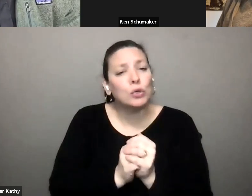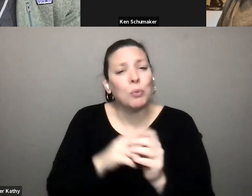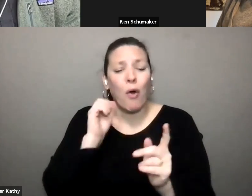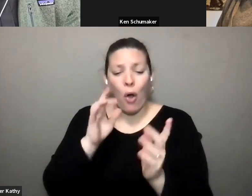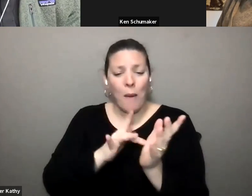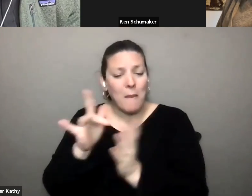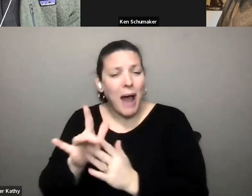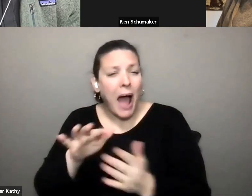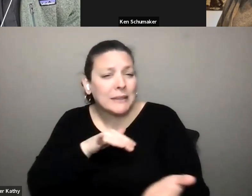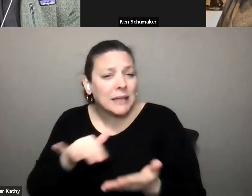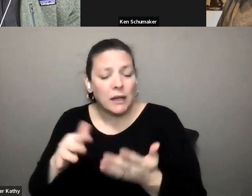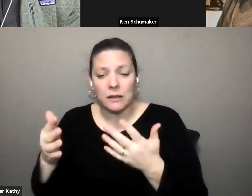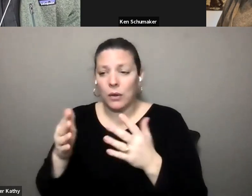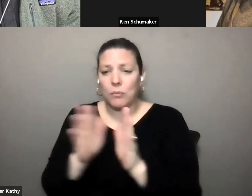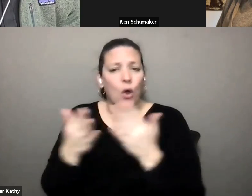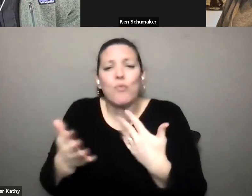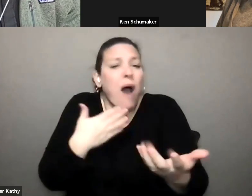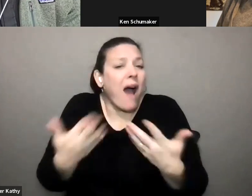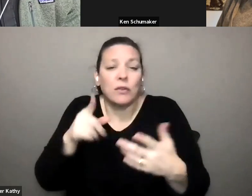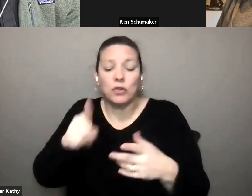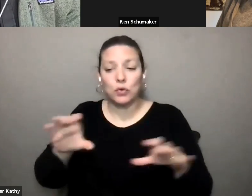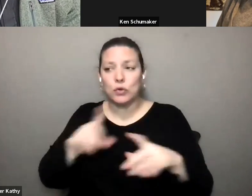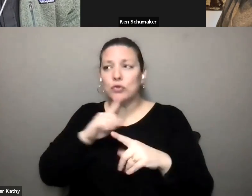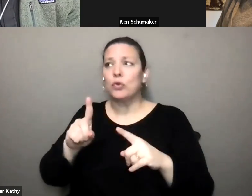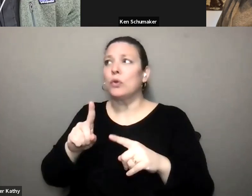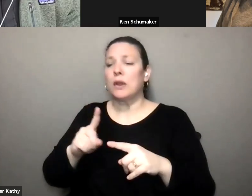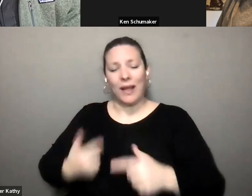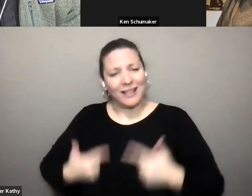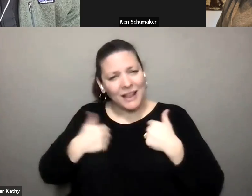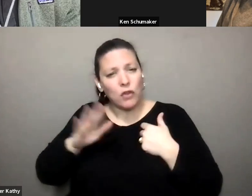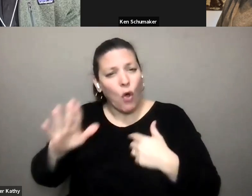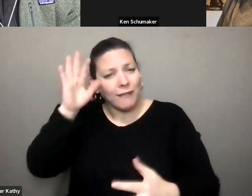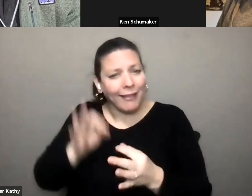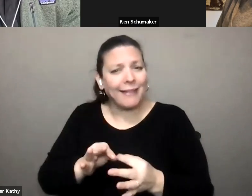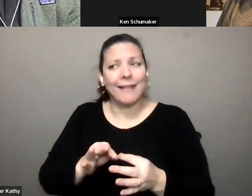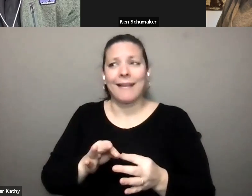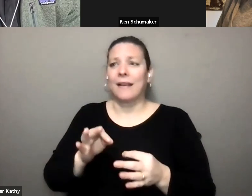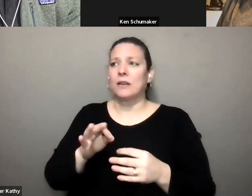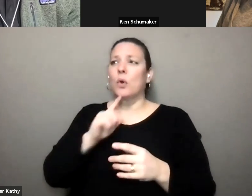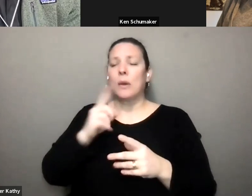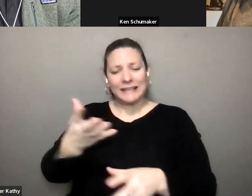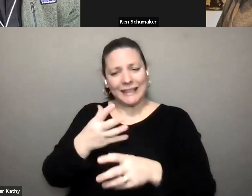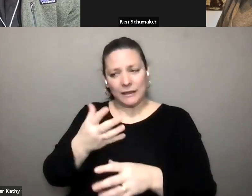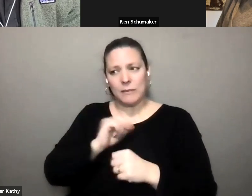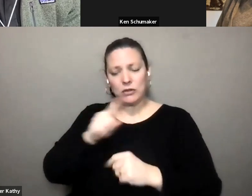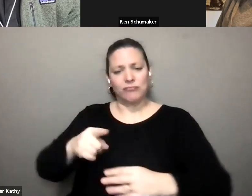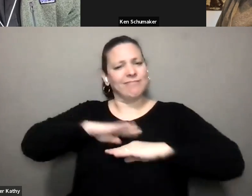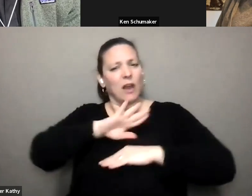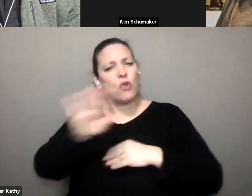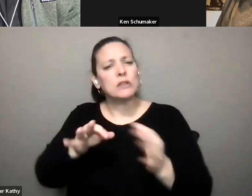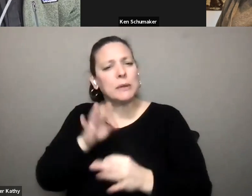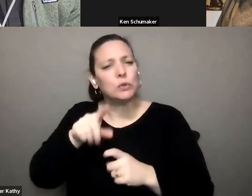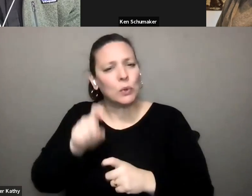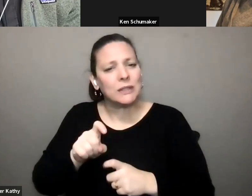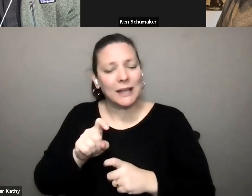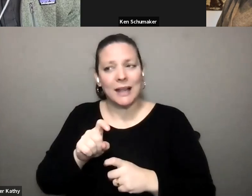it is that you're doing to practice uh your tradition or get your spiritual needs met uh you can arrive with a sense